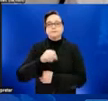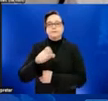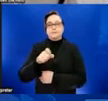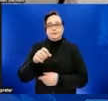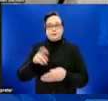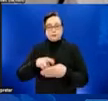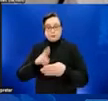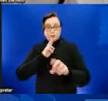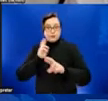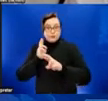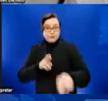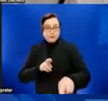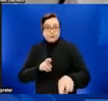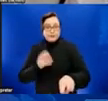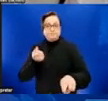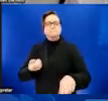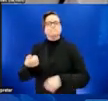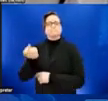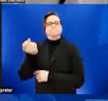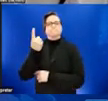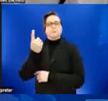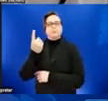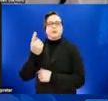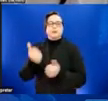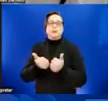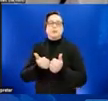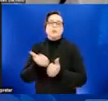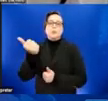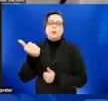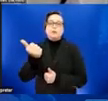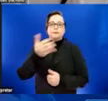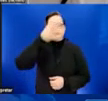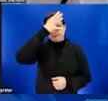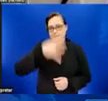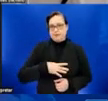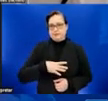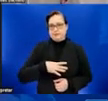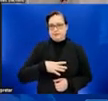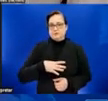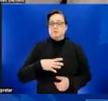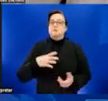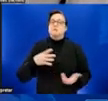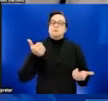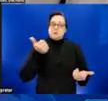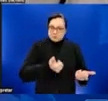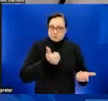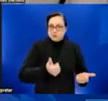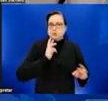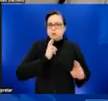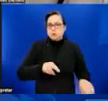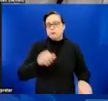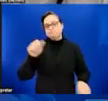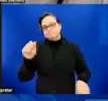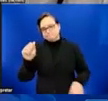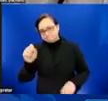primarily affected population is men who report contact with other men, not exclusively, but